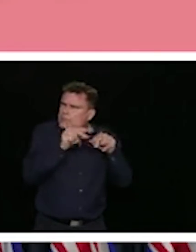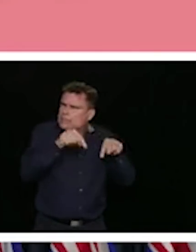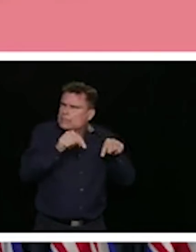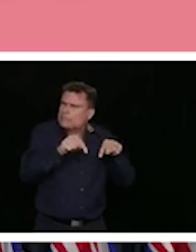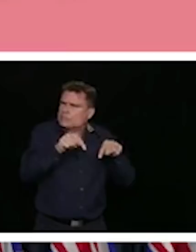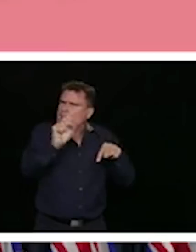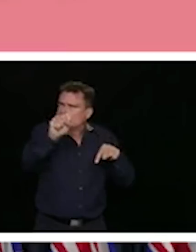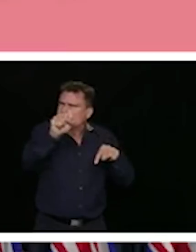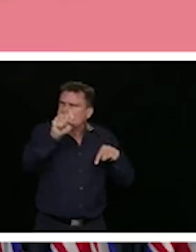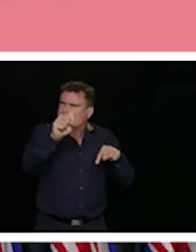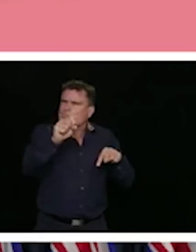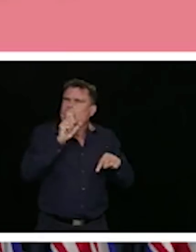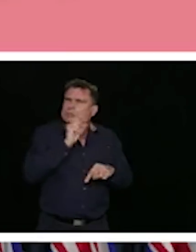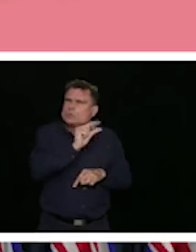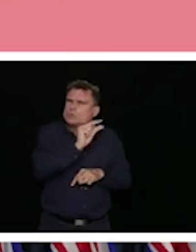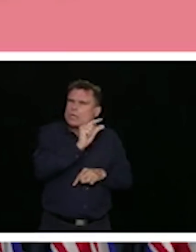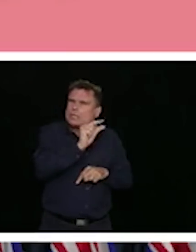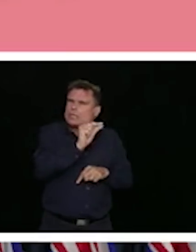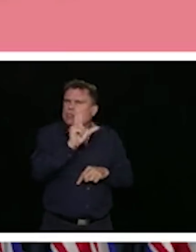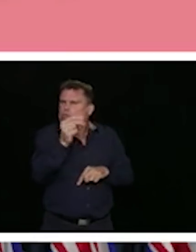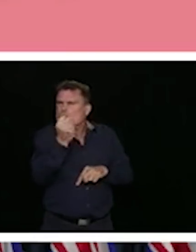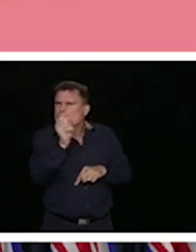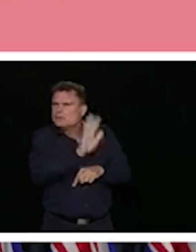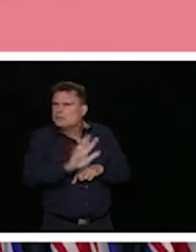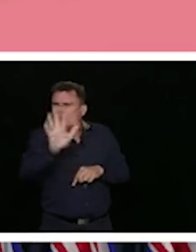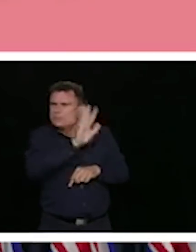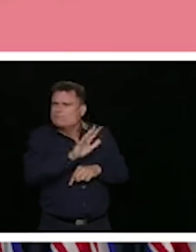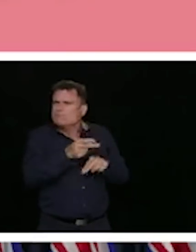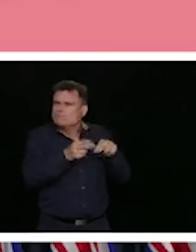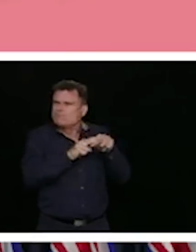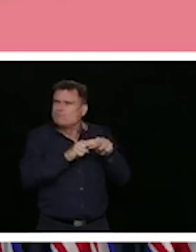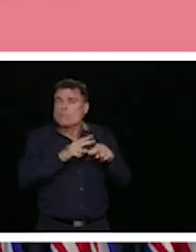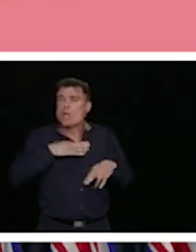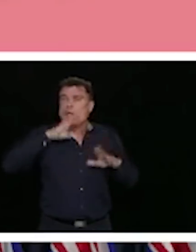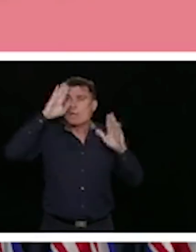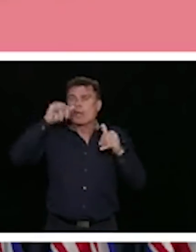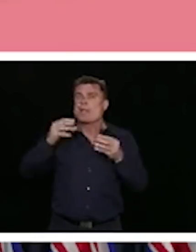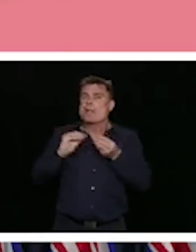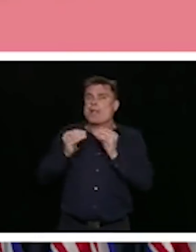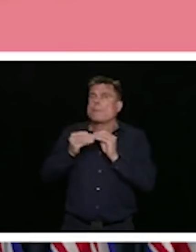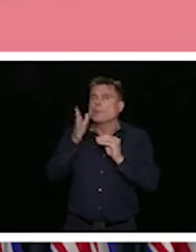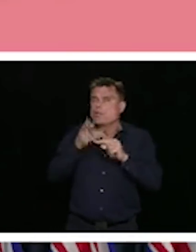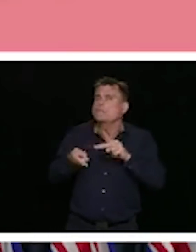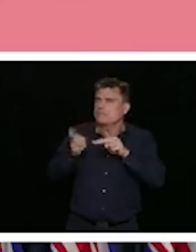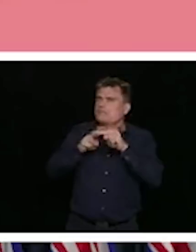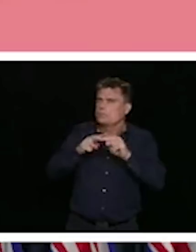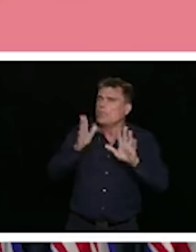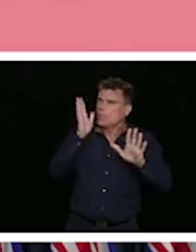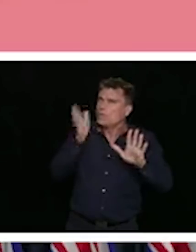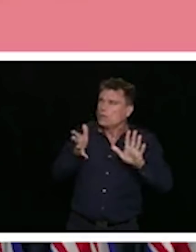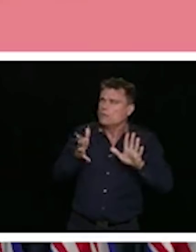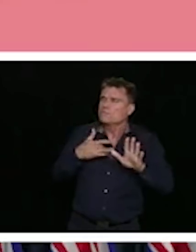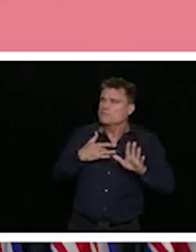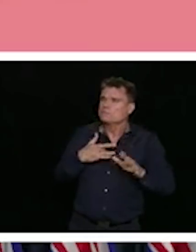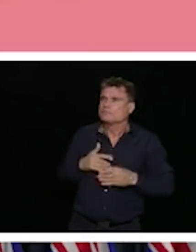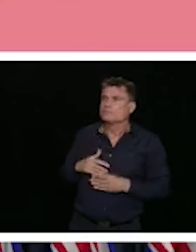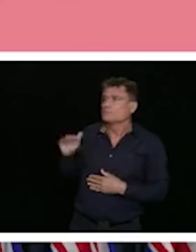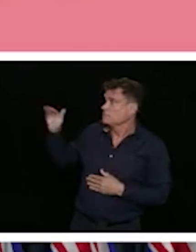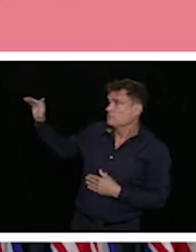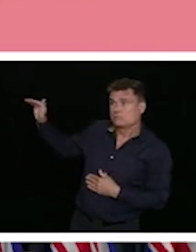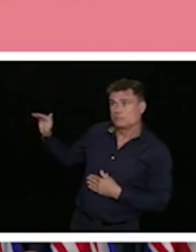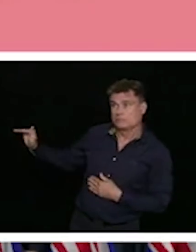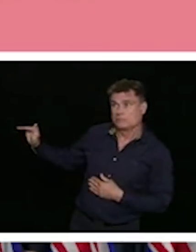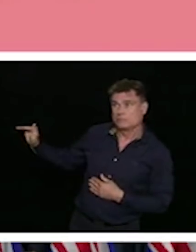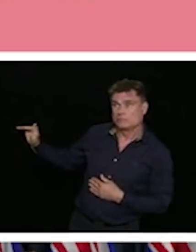and 30s. So I expect that number will change in the coming weeks. We had two new people hospitalized last